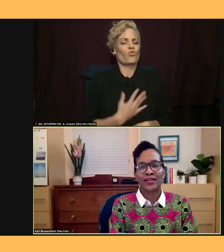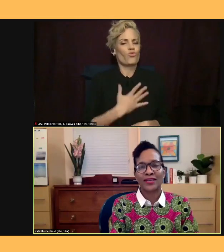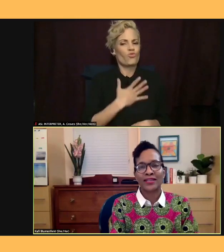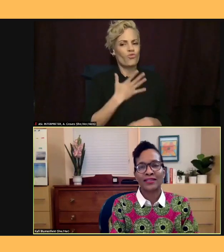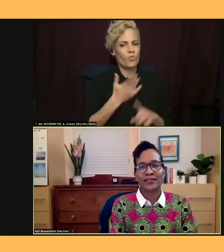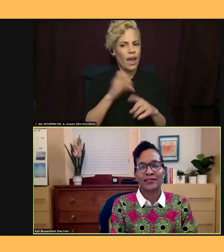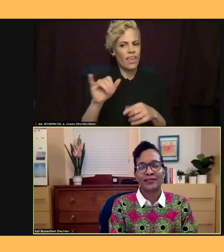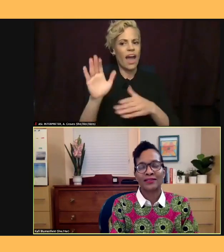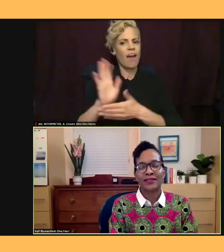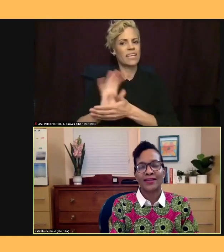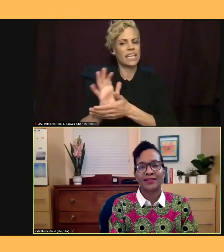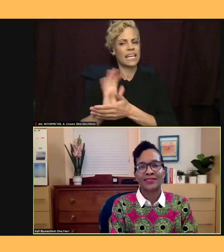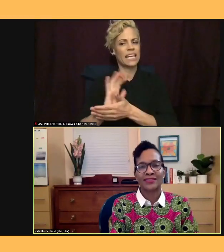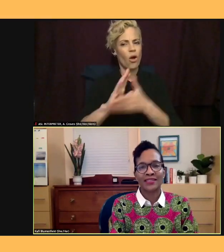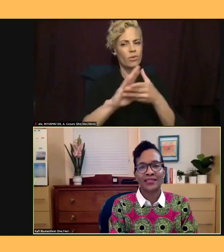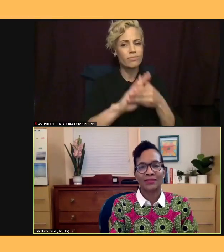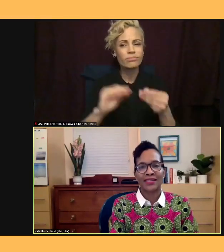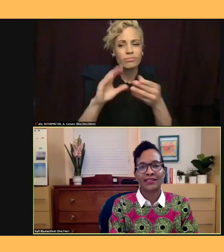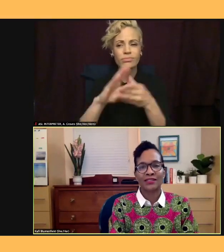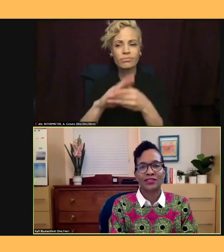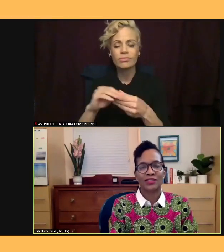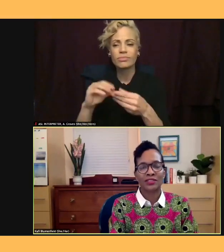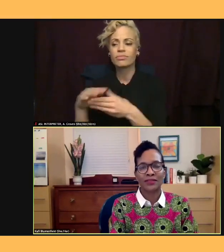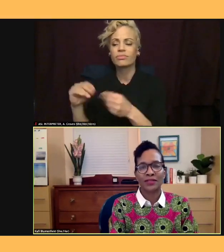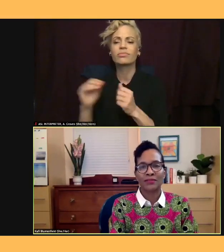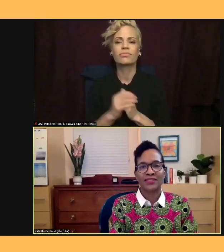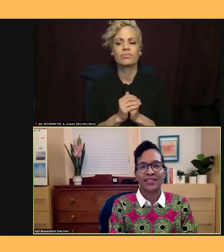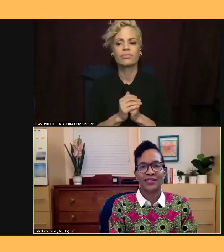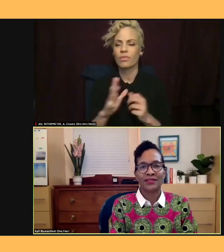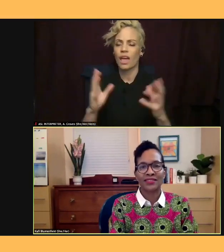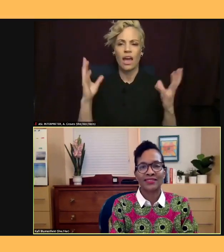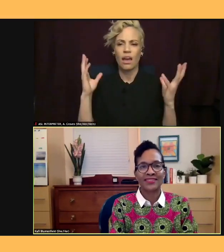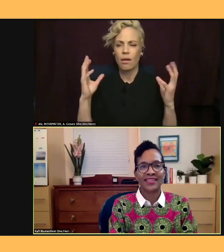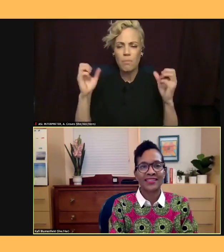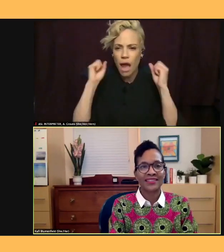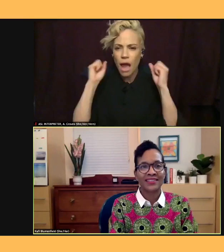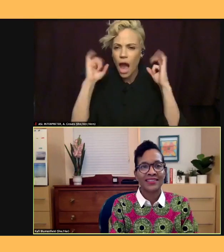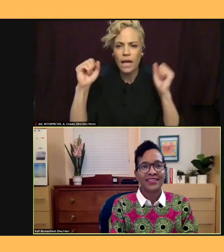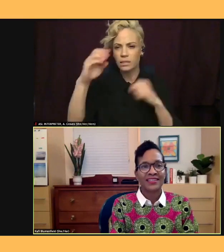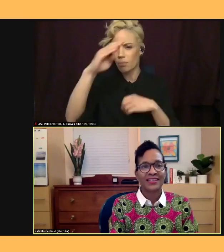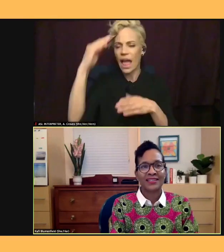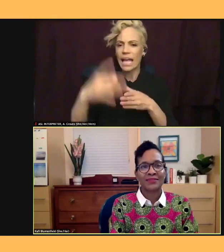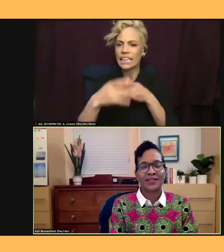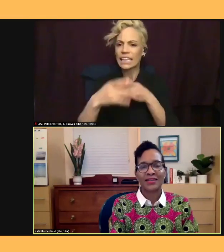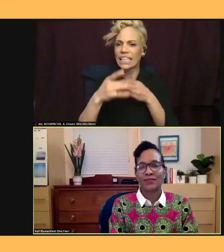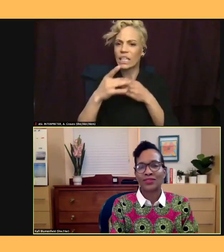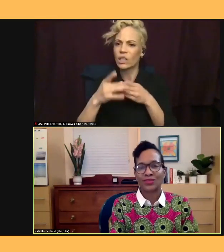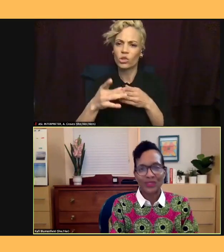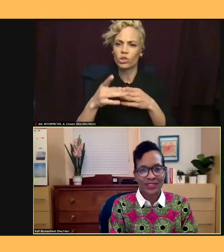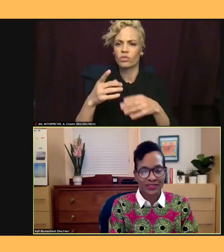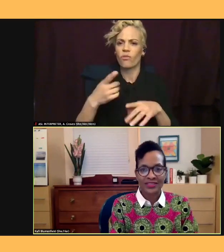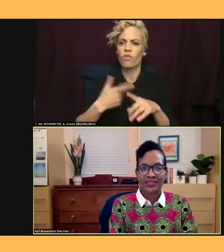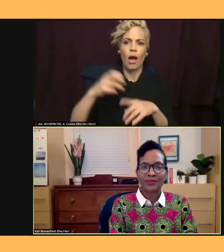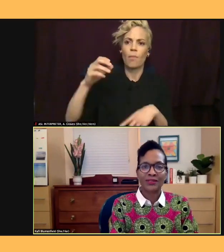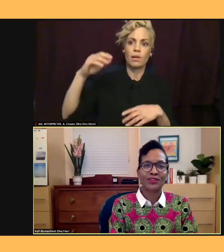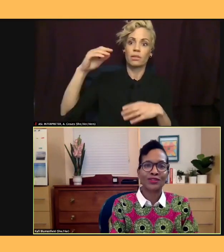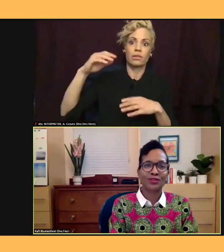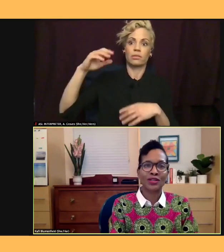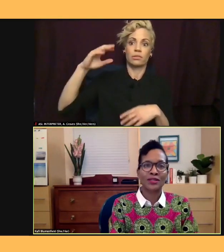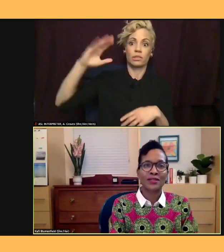outstanding Black leadership up and down this state. I am thrilled to be with you all.